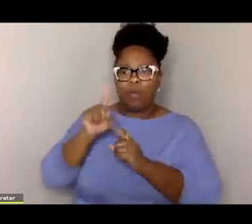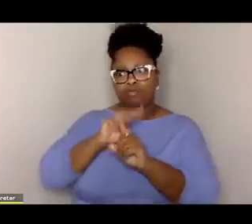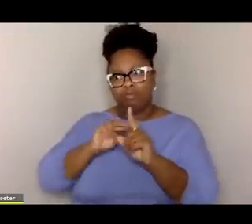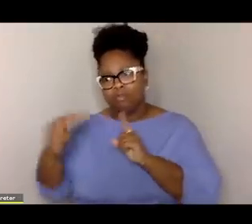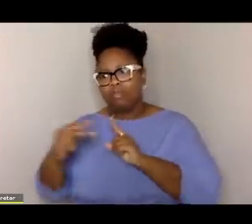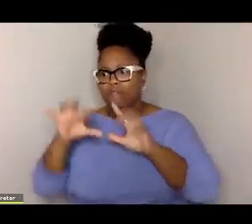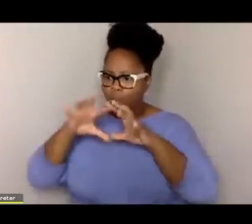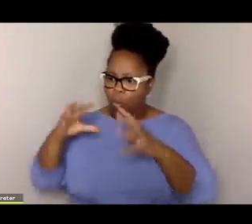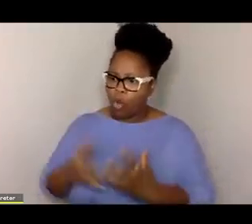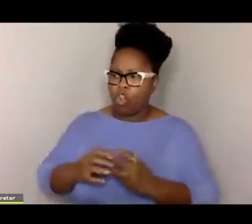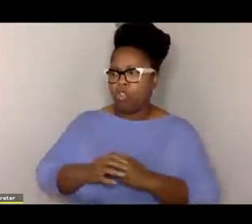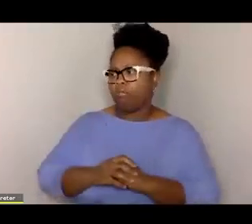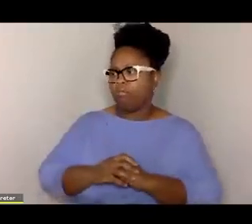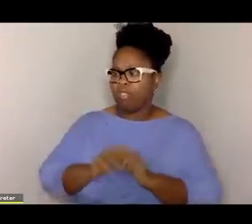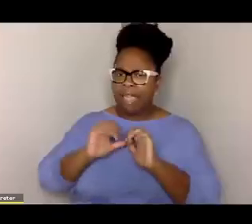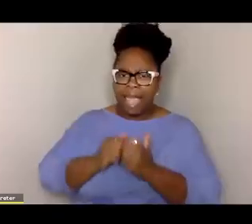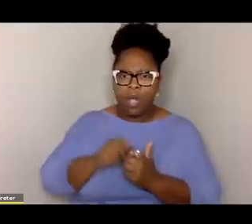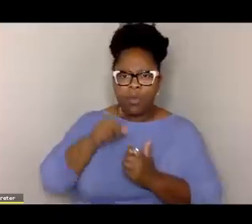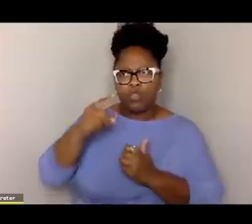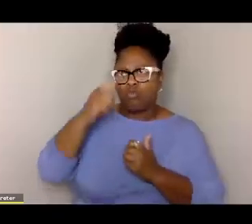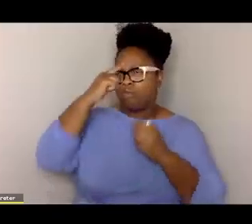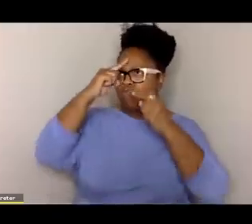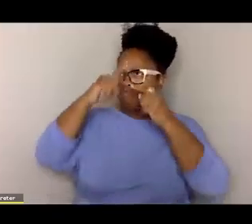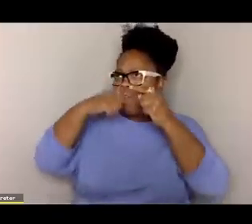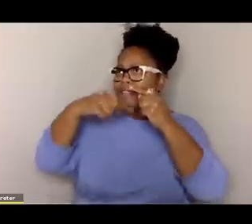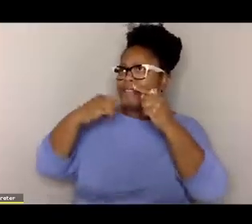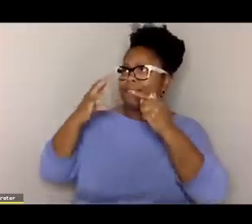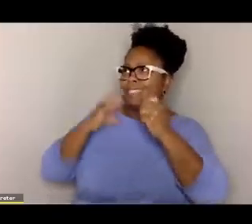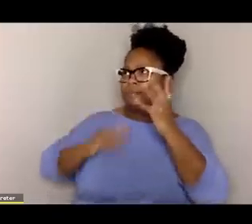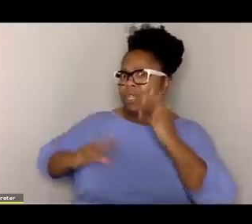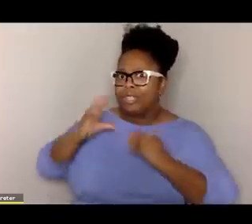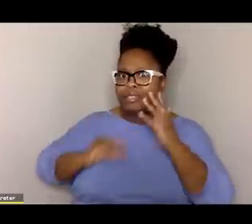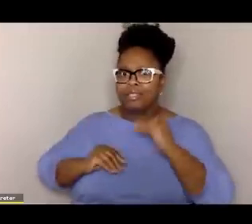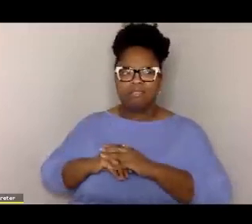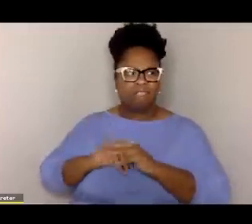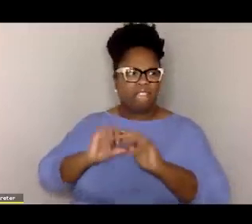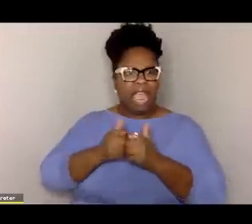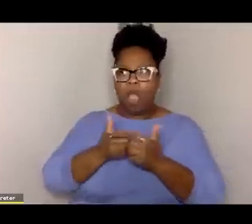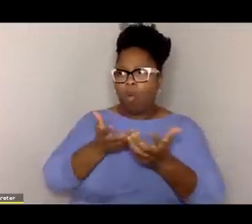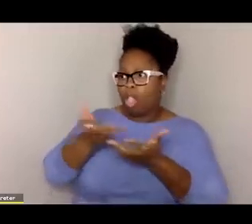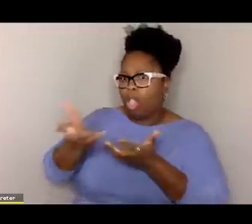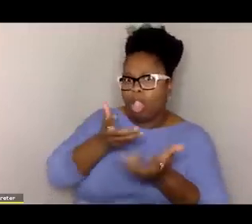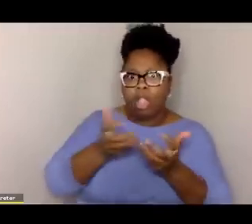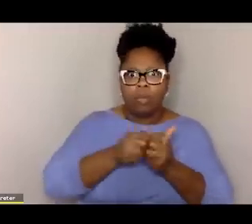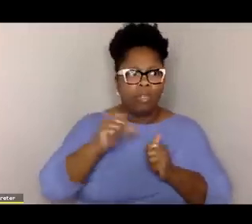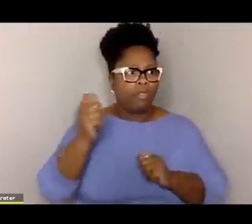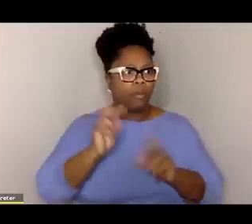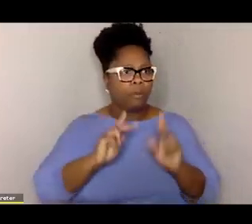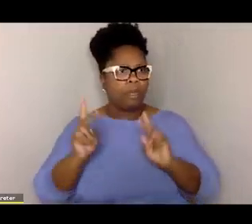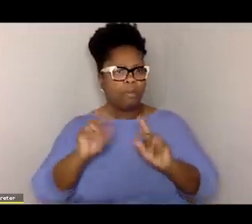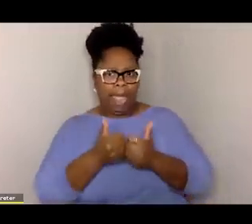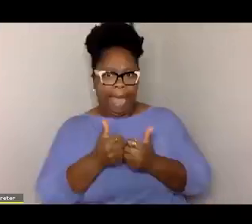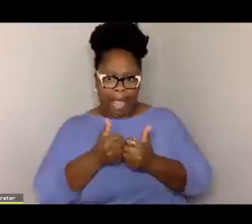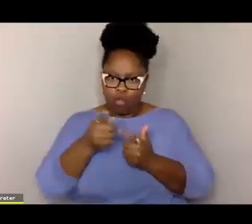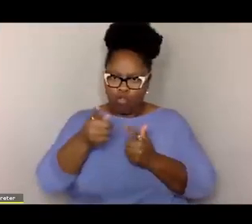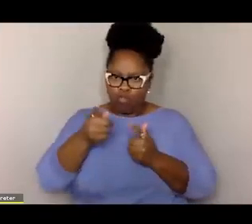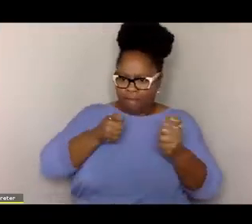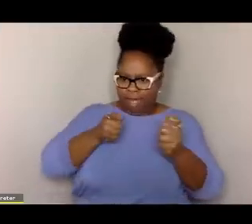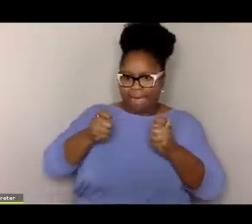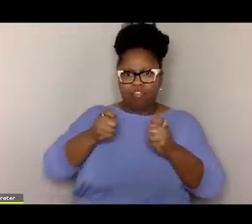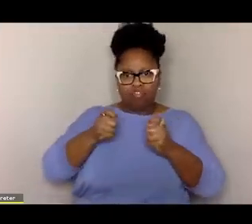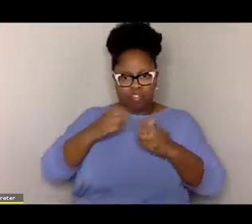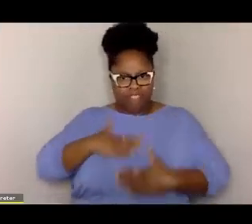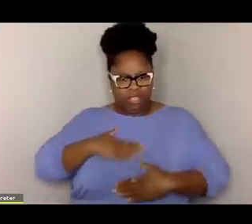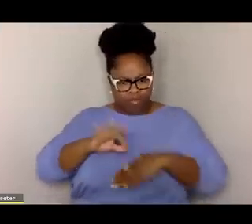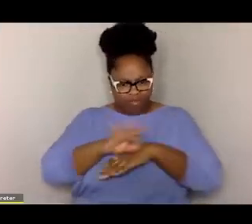the way you see the world, the way you process experience, the way you interact with other people, the way you